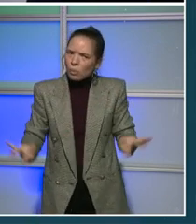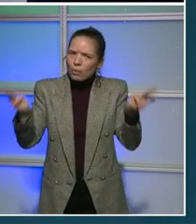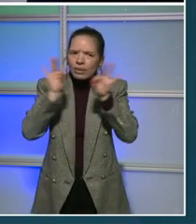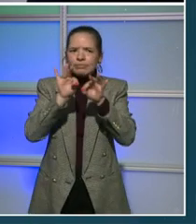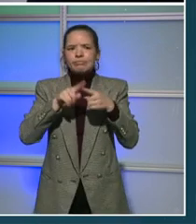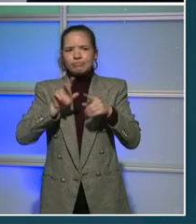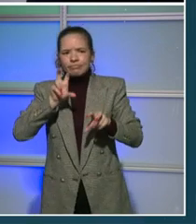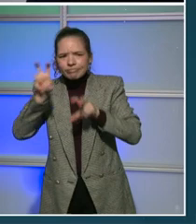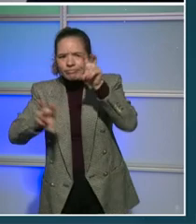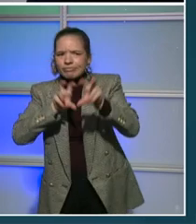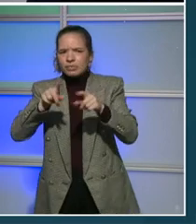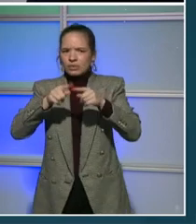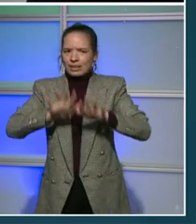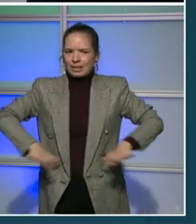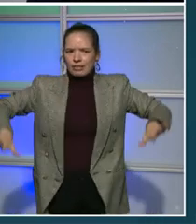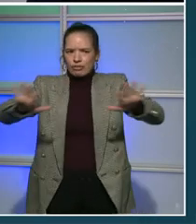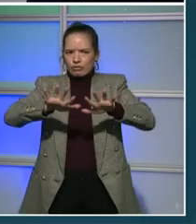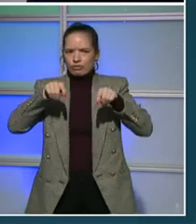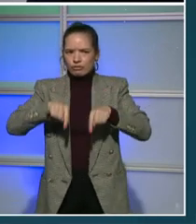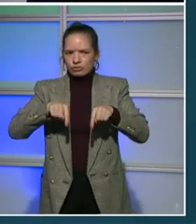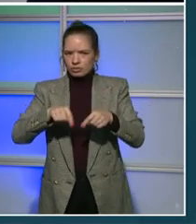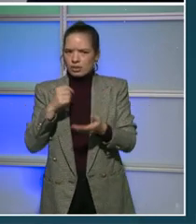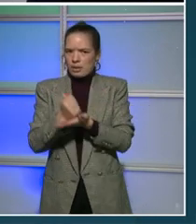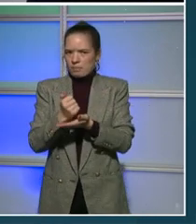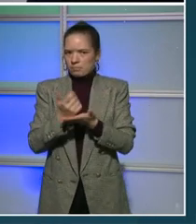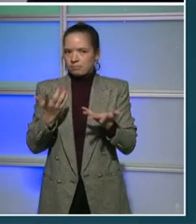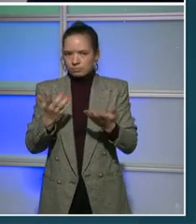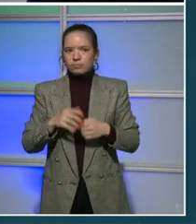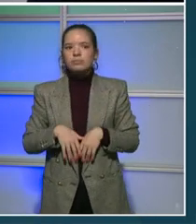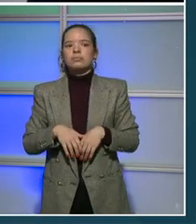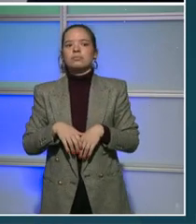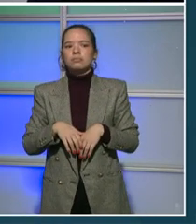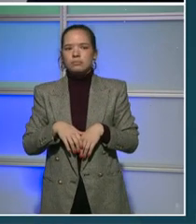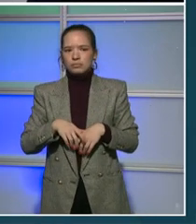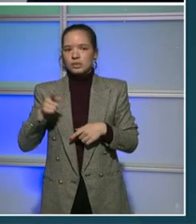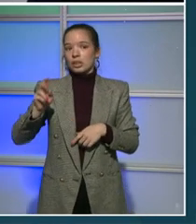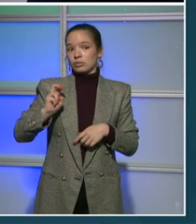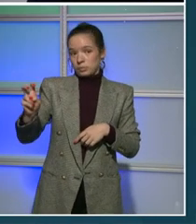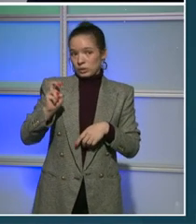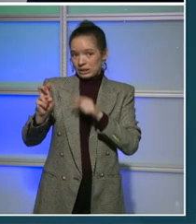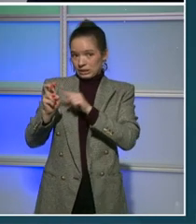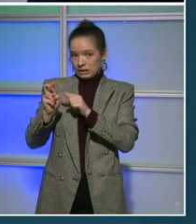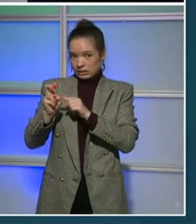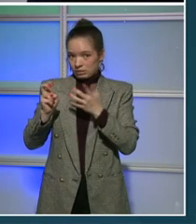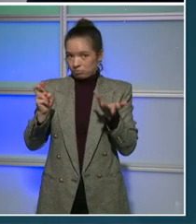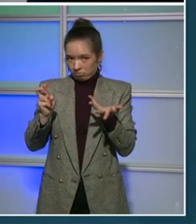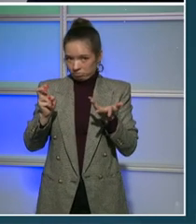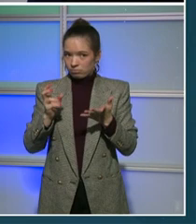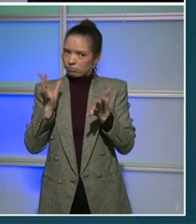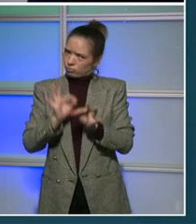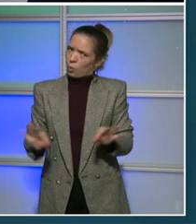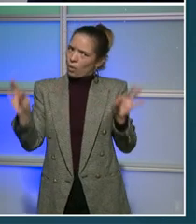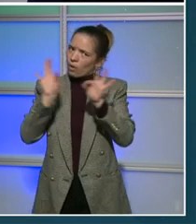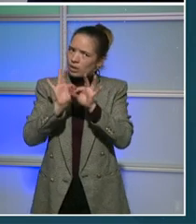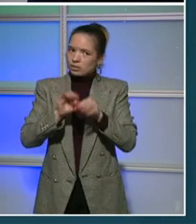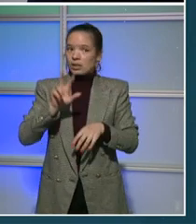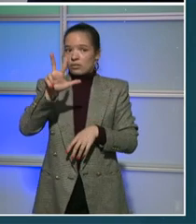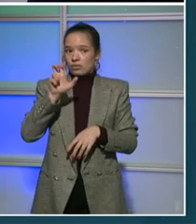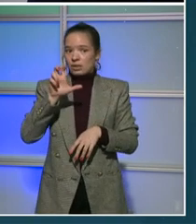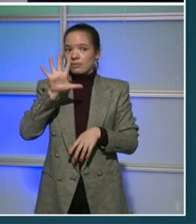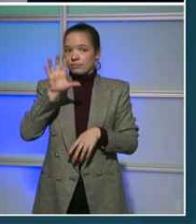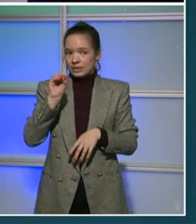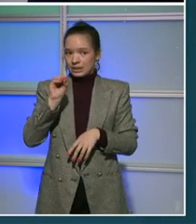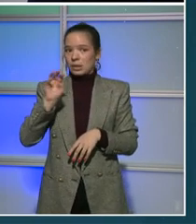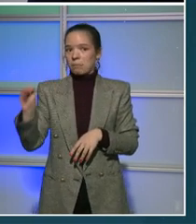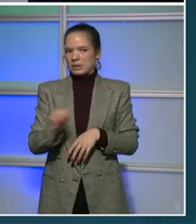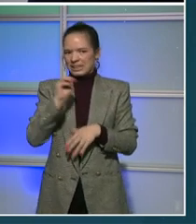Now, we know that the environment and transportation is also of the utmost importance. That's why we put 350 million dollars in our city's roadways to